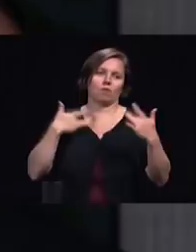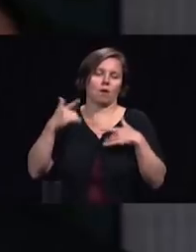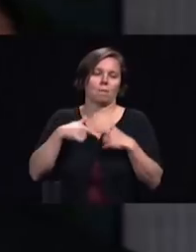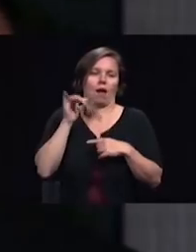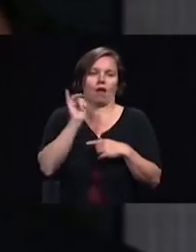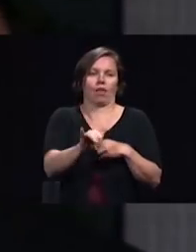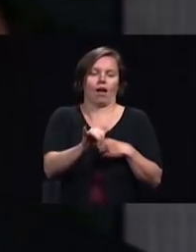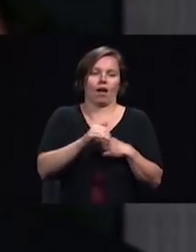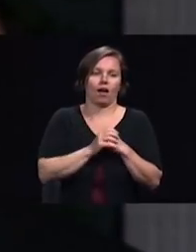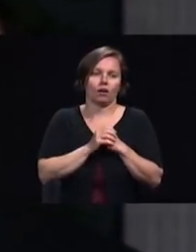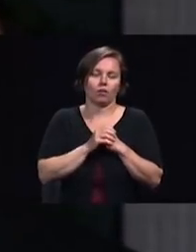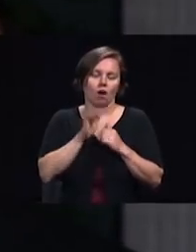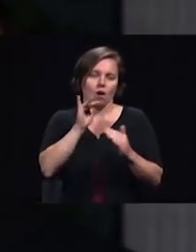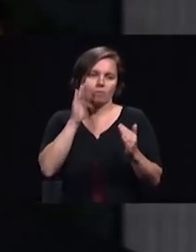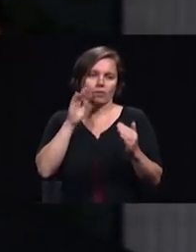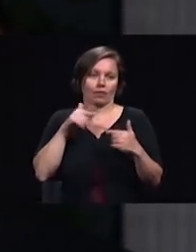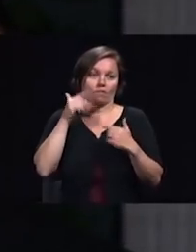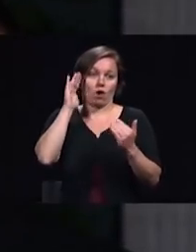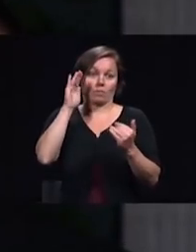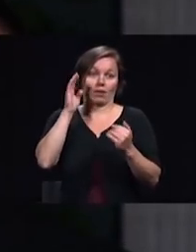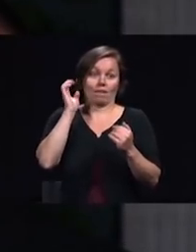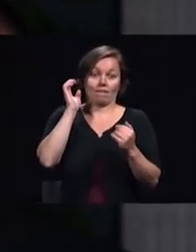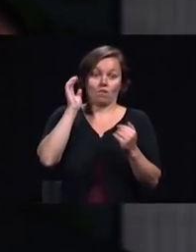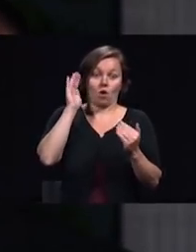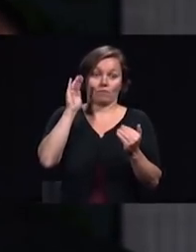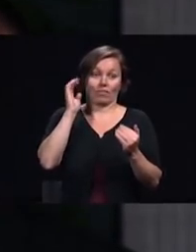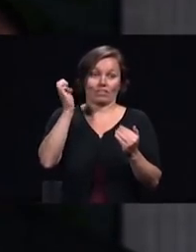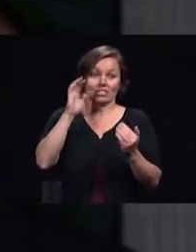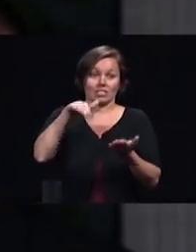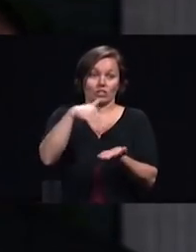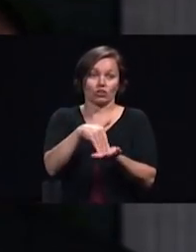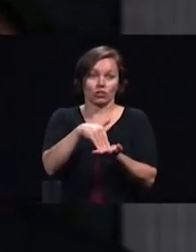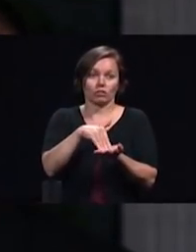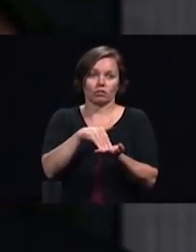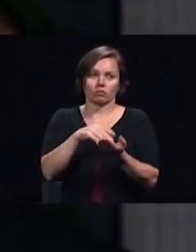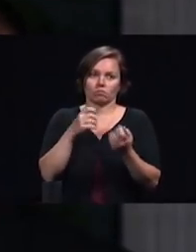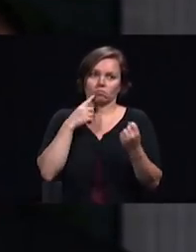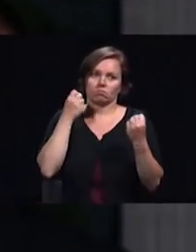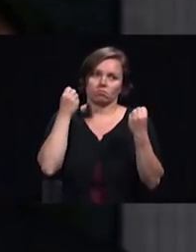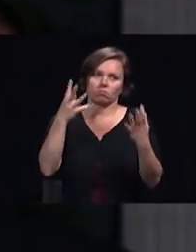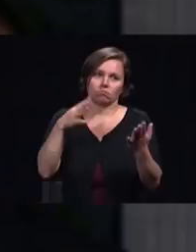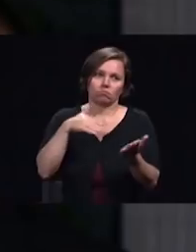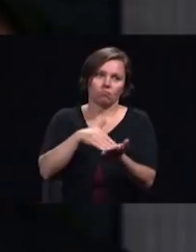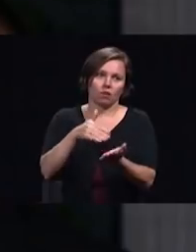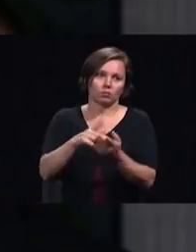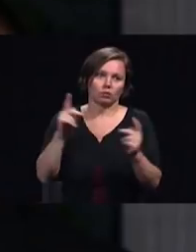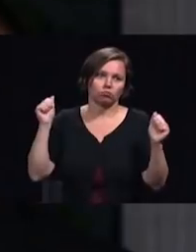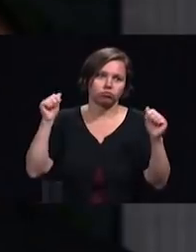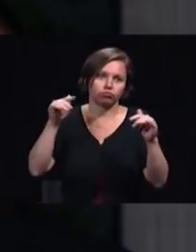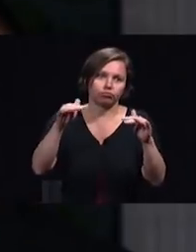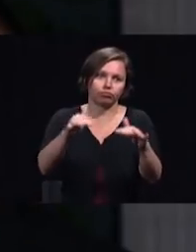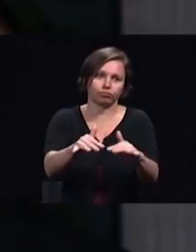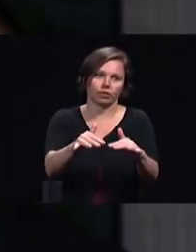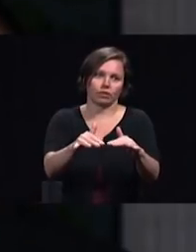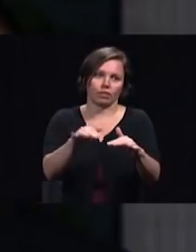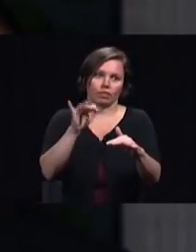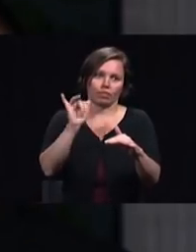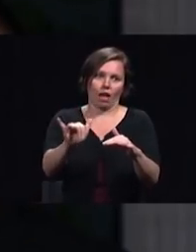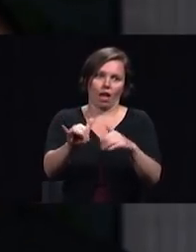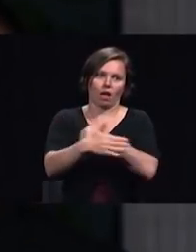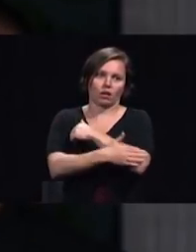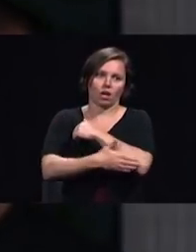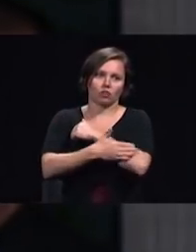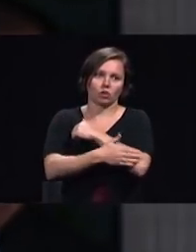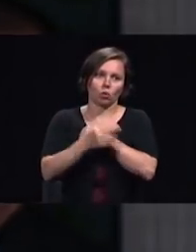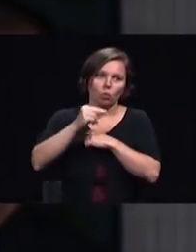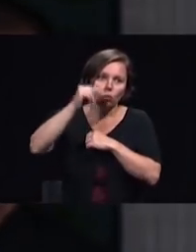evangelistic center thousands of people are flocking to the suburbs northern Virginia is one